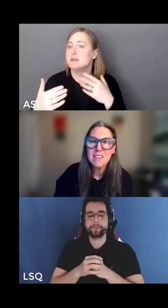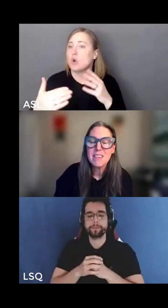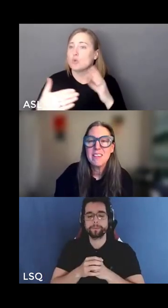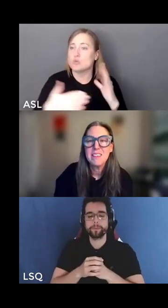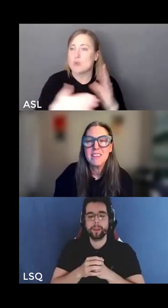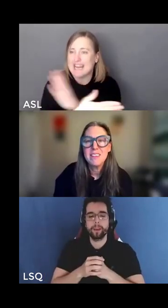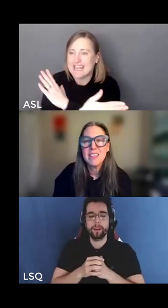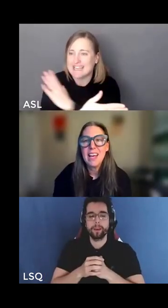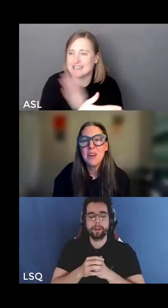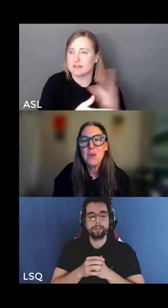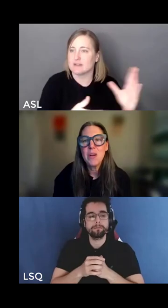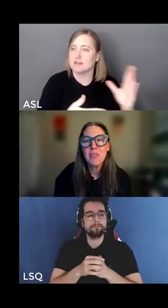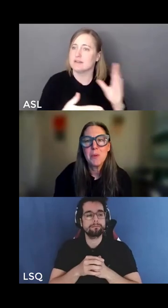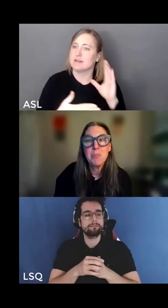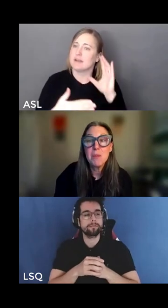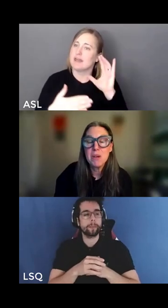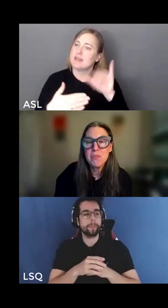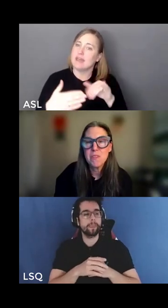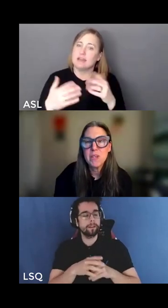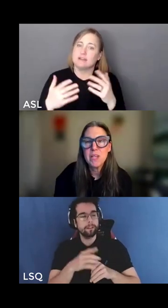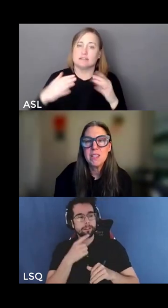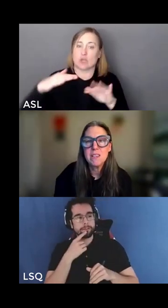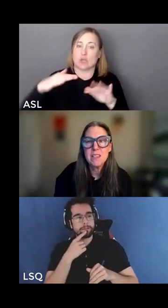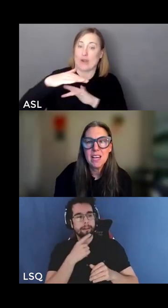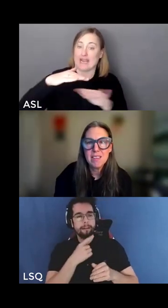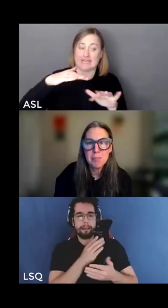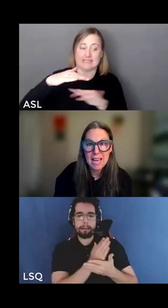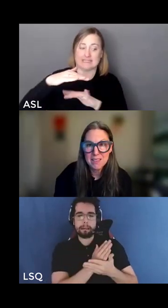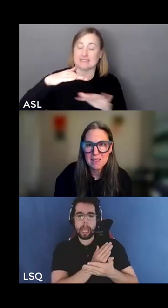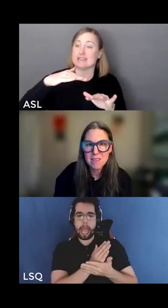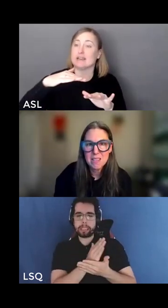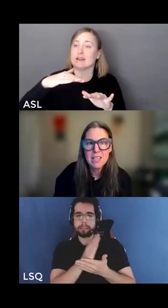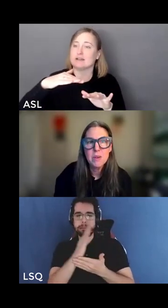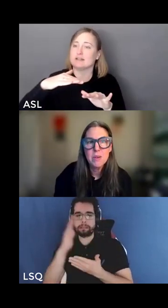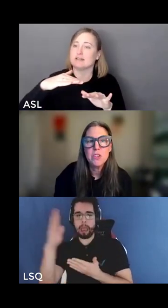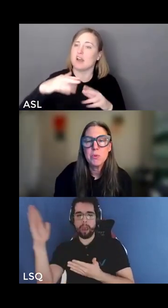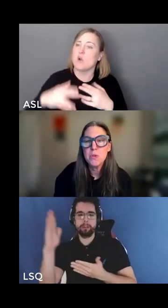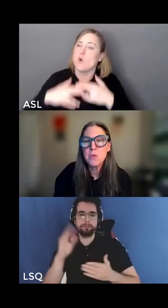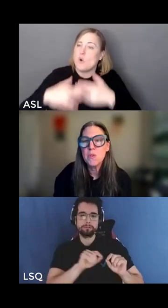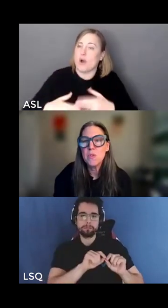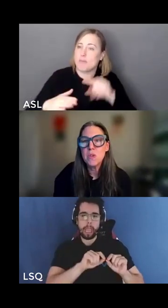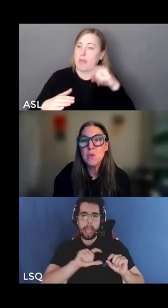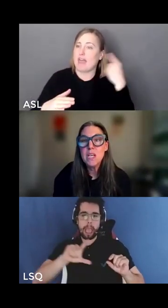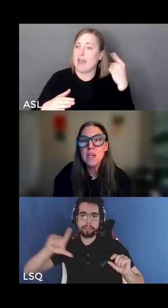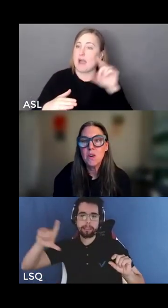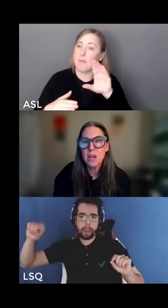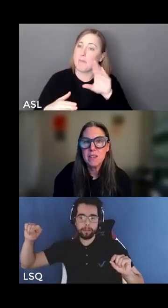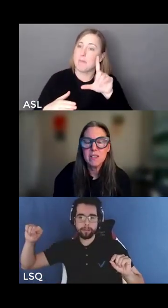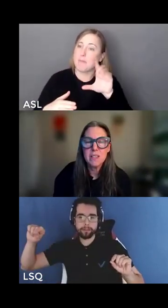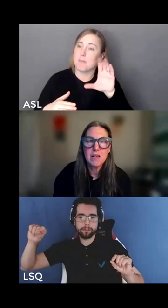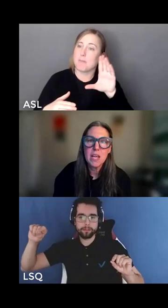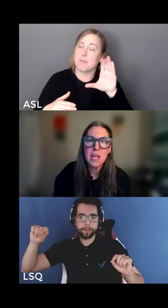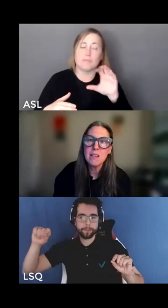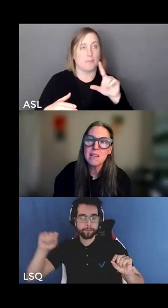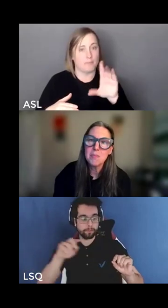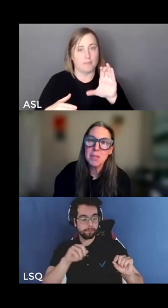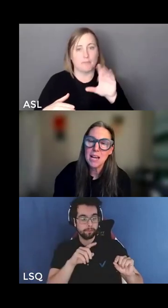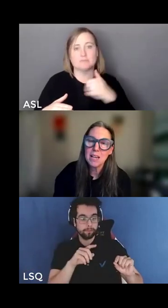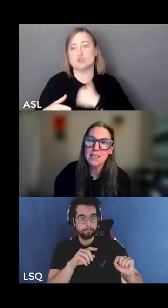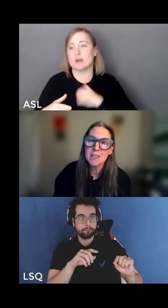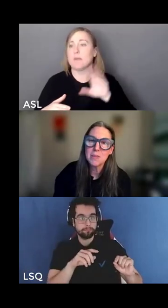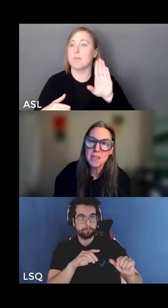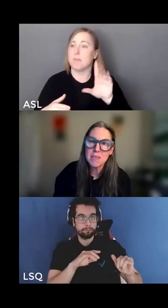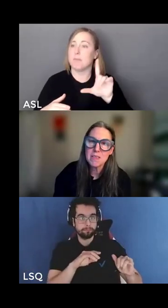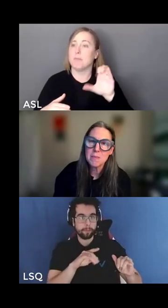the category at the bottom of this gradient as blackness which produces the unique coin of anti